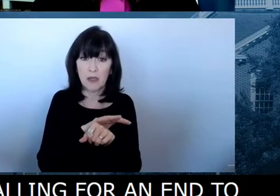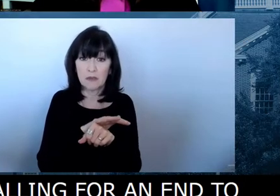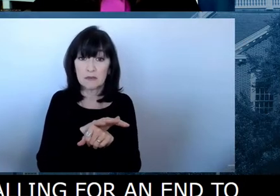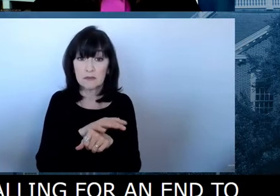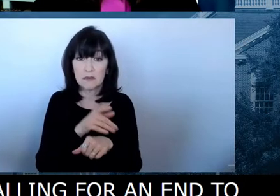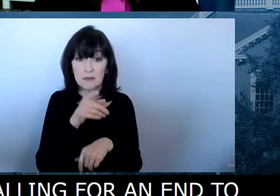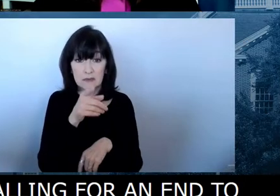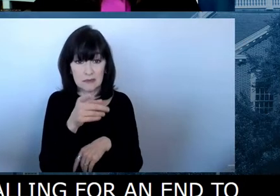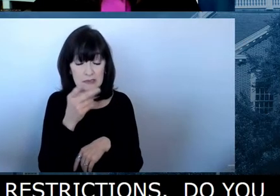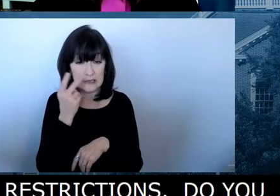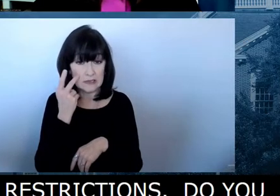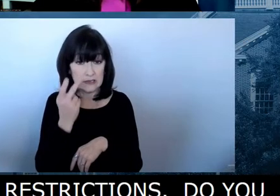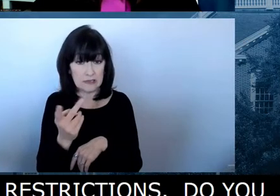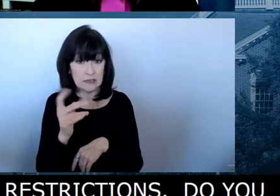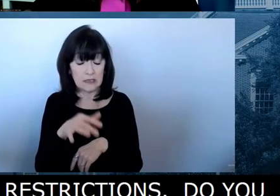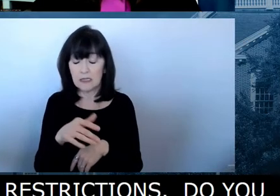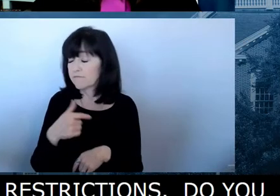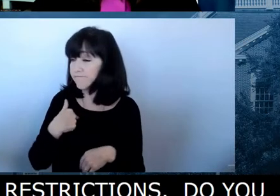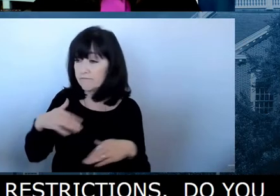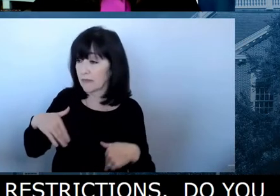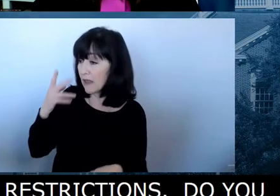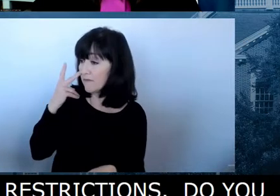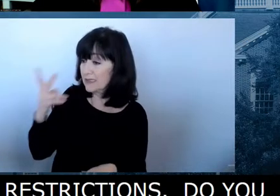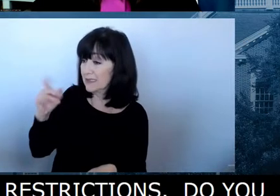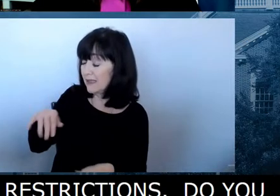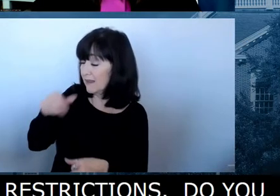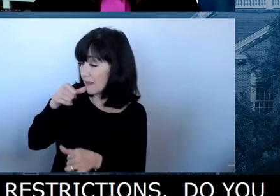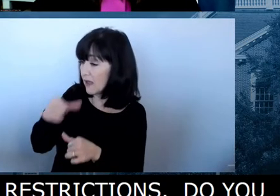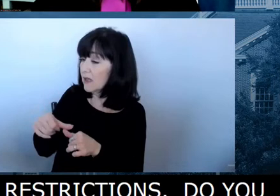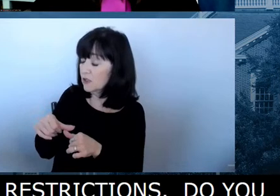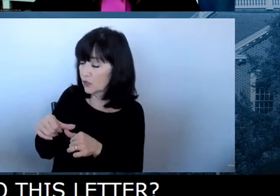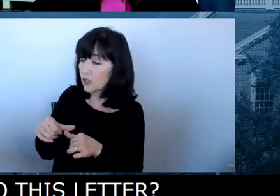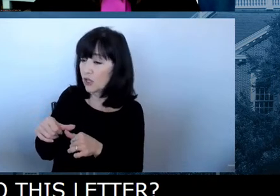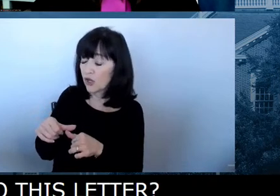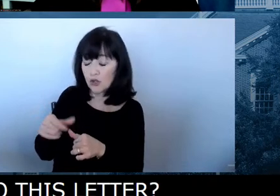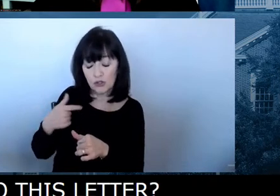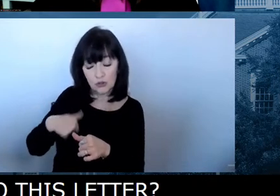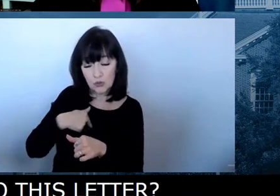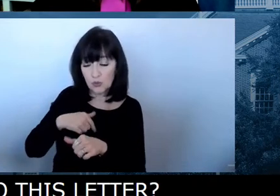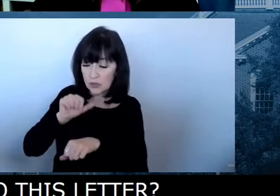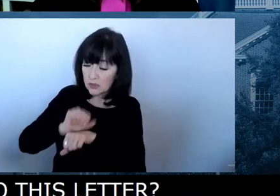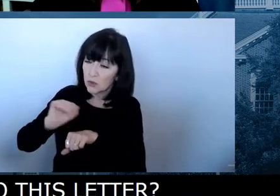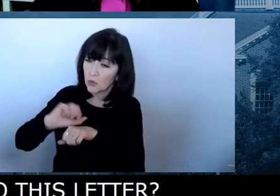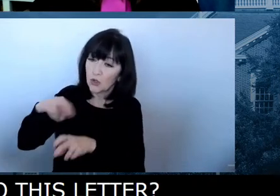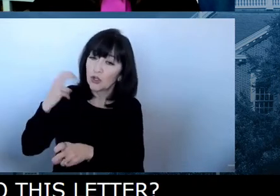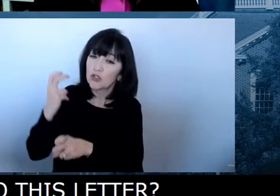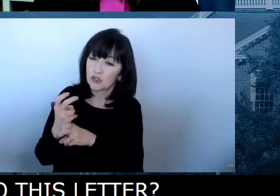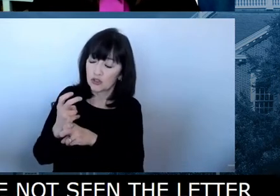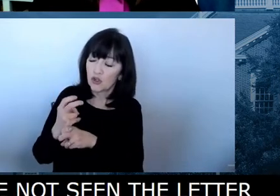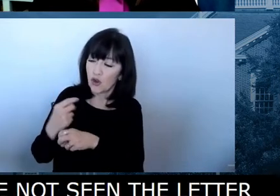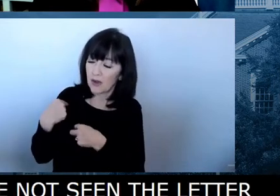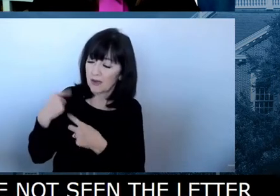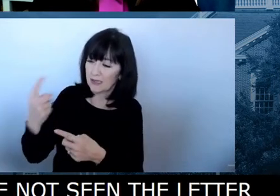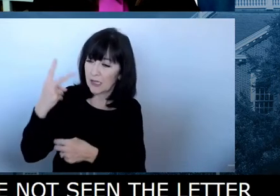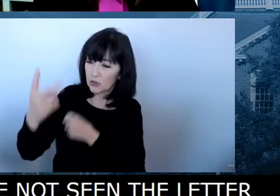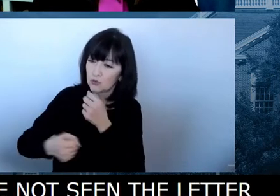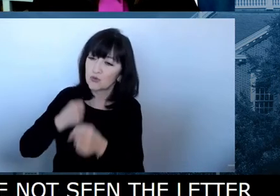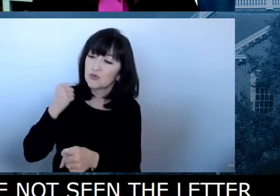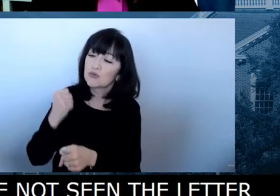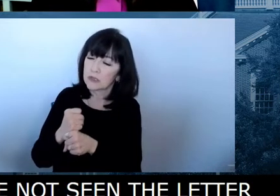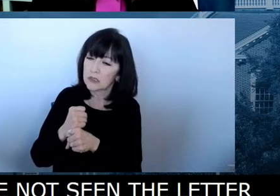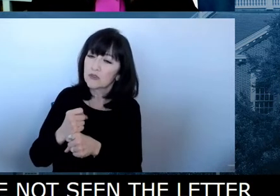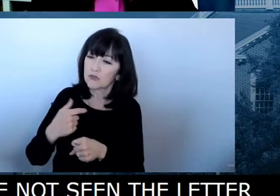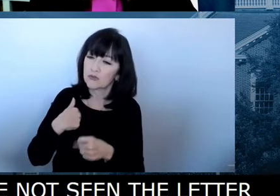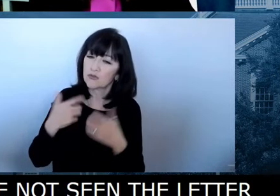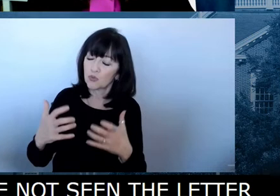Yeah, I've not seen the letter yet, but, uh, we've tried hard over the last two years to keep open lines of communications with all legislators,